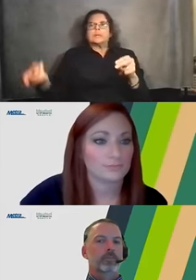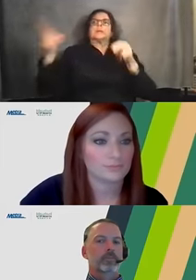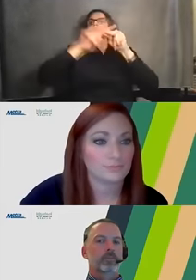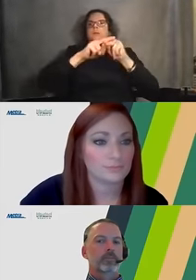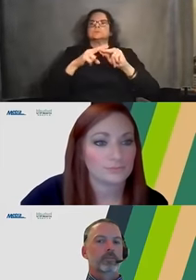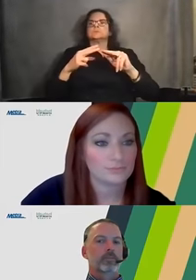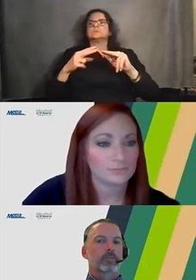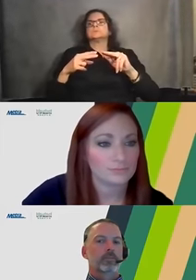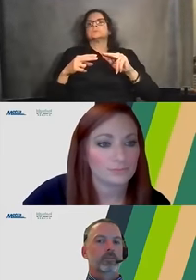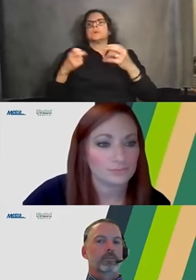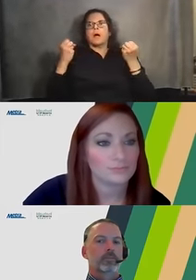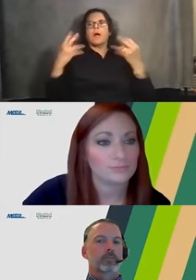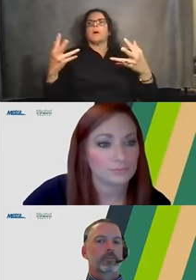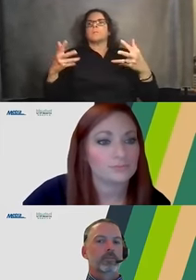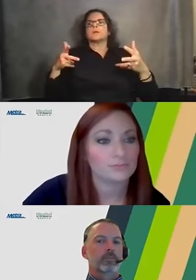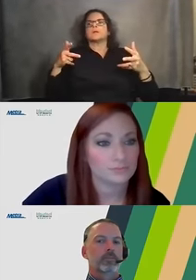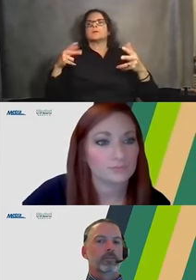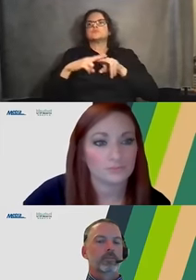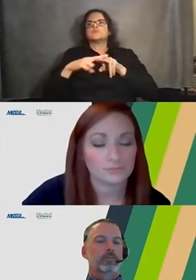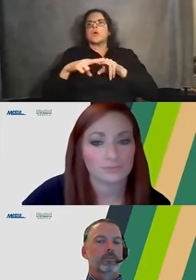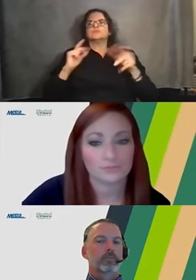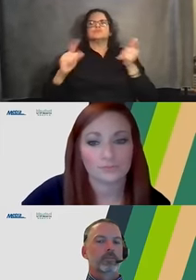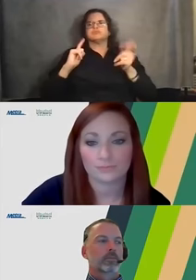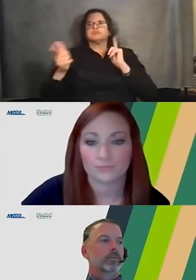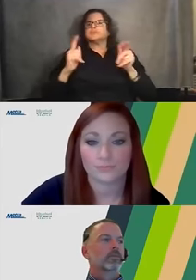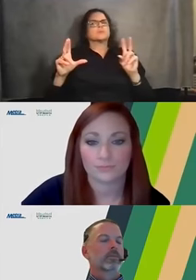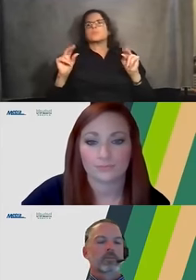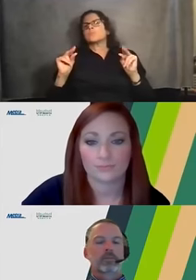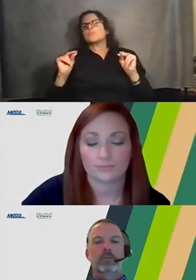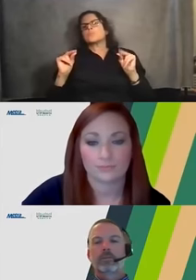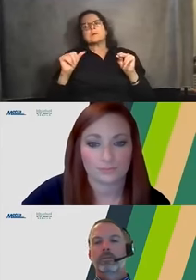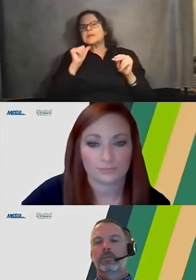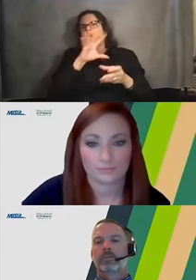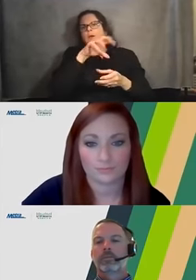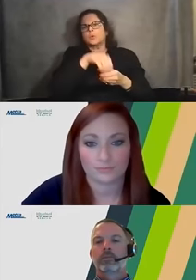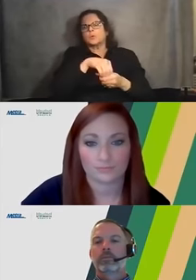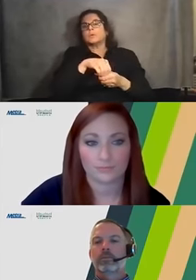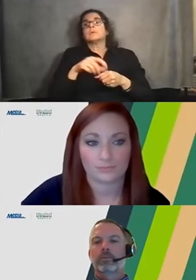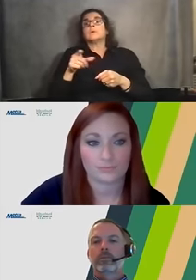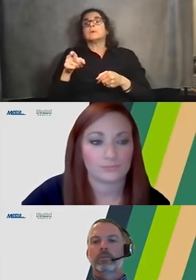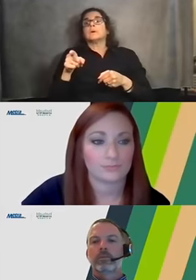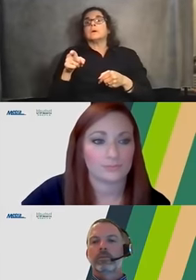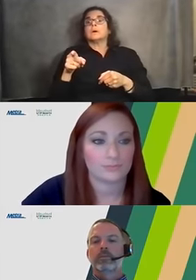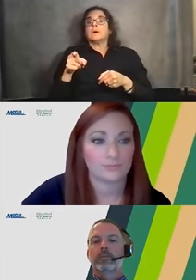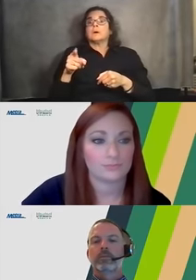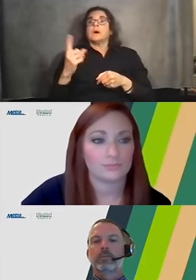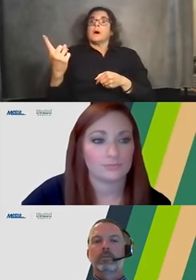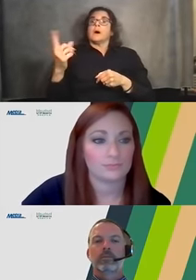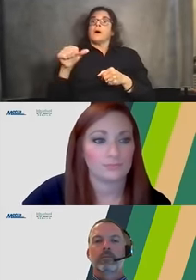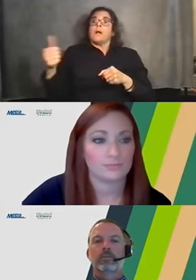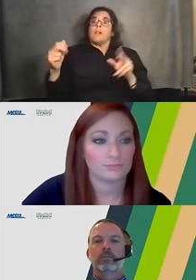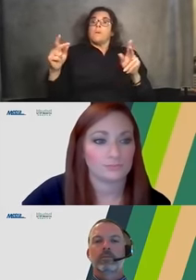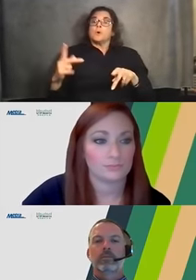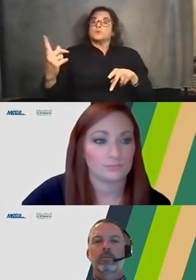And I'm seeing a lot of questions about the dimension of how far west the tracks would move. Um, we're not trying to